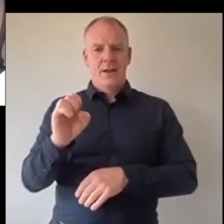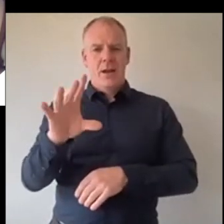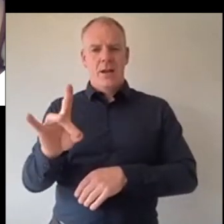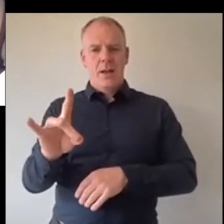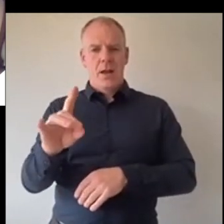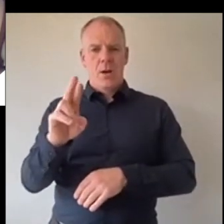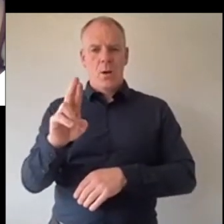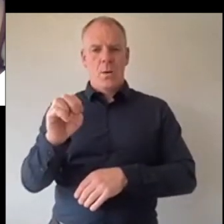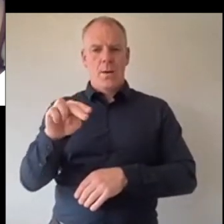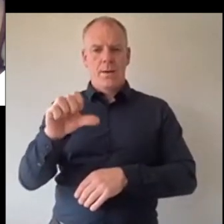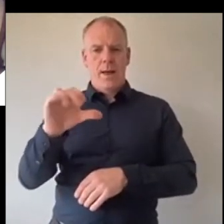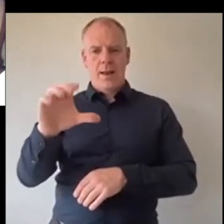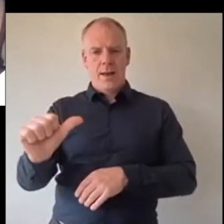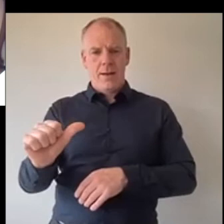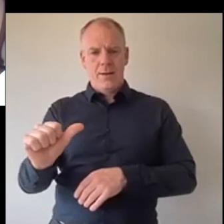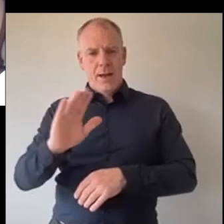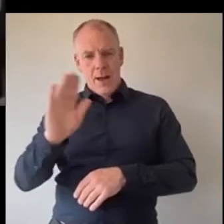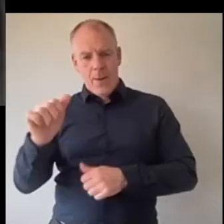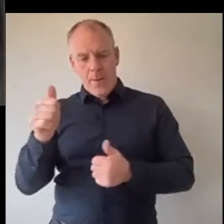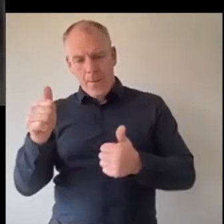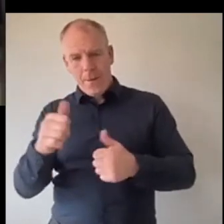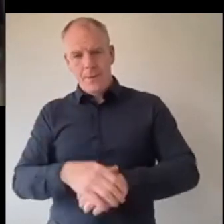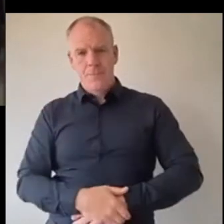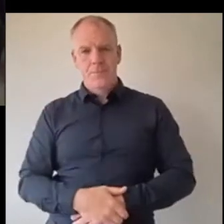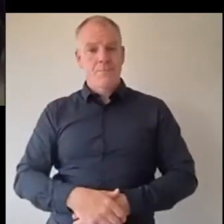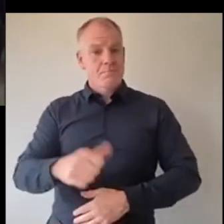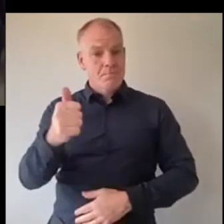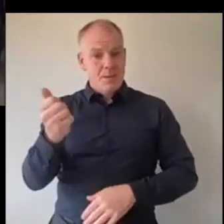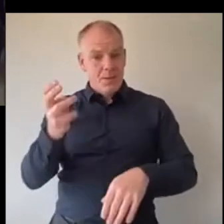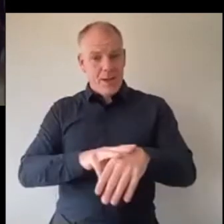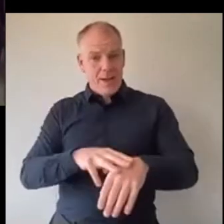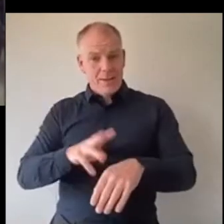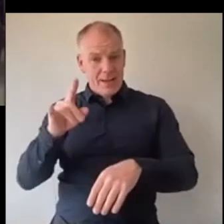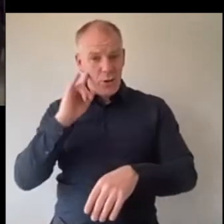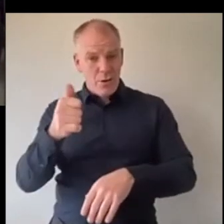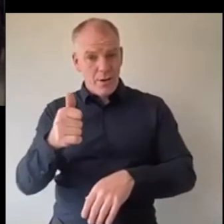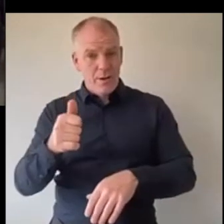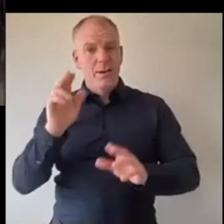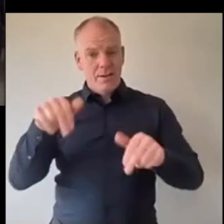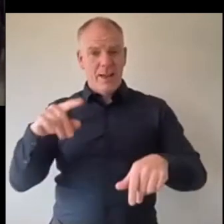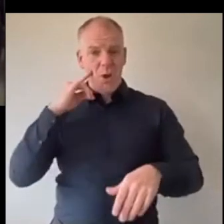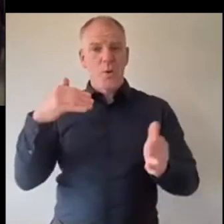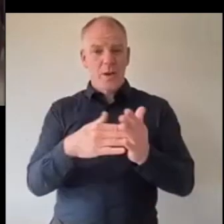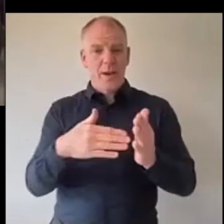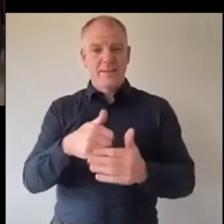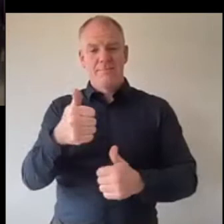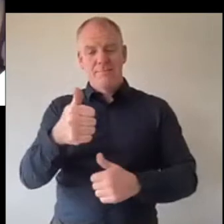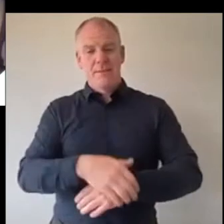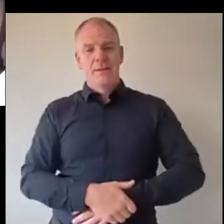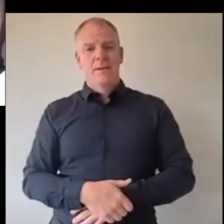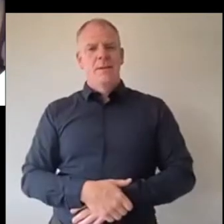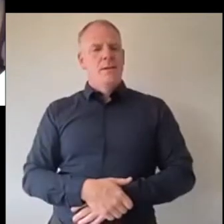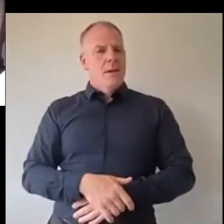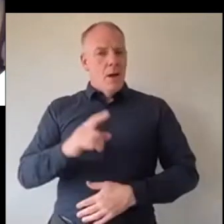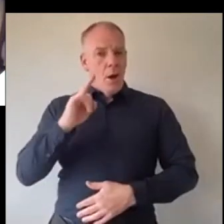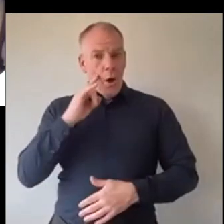Dave hello hi how's it going can you hear me yeah I can hear you hello so I